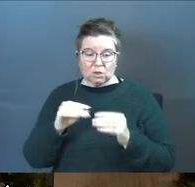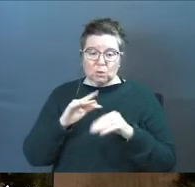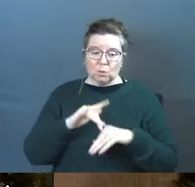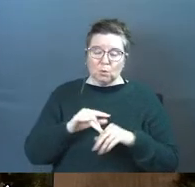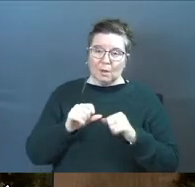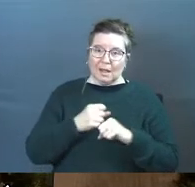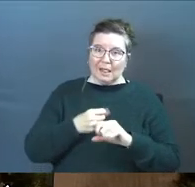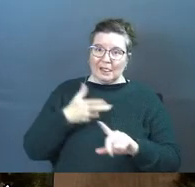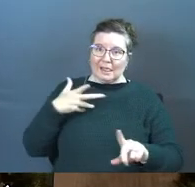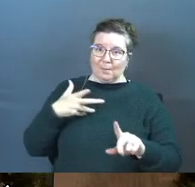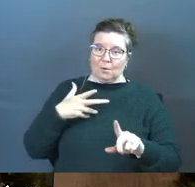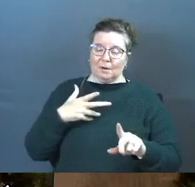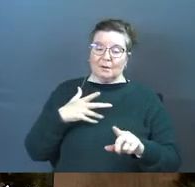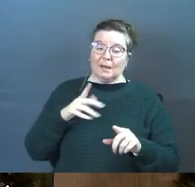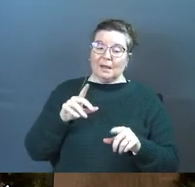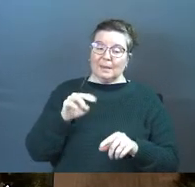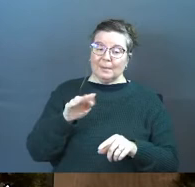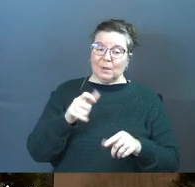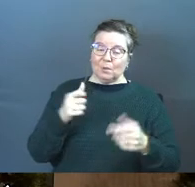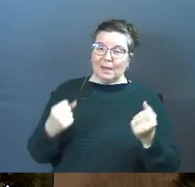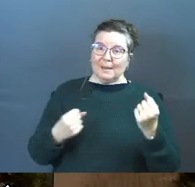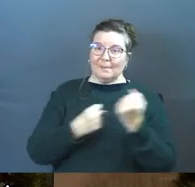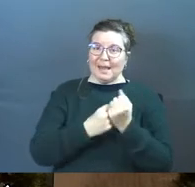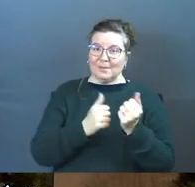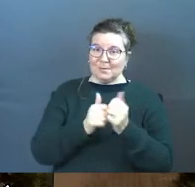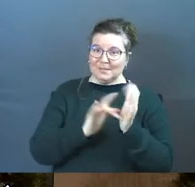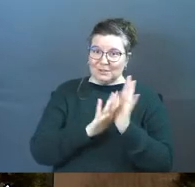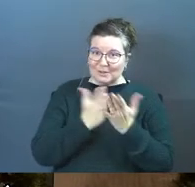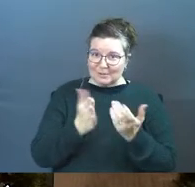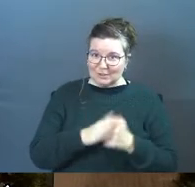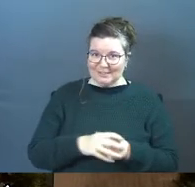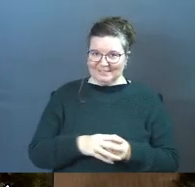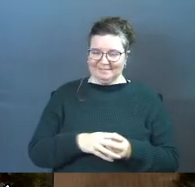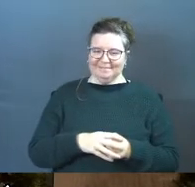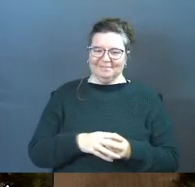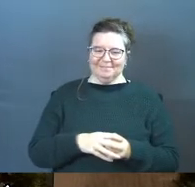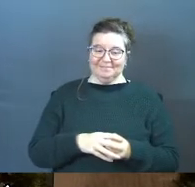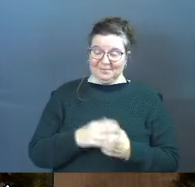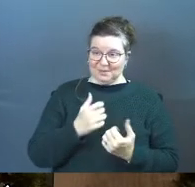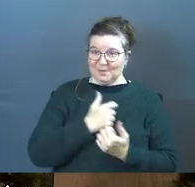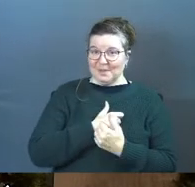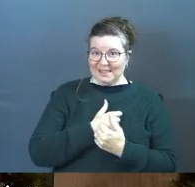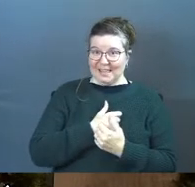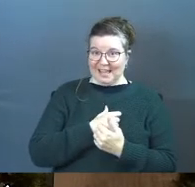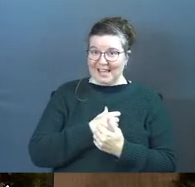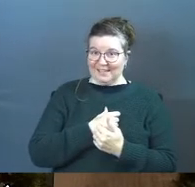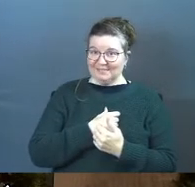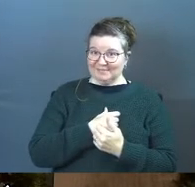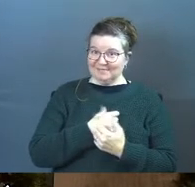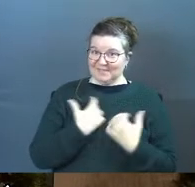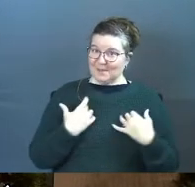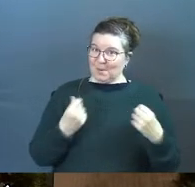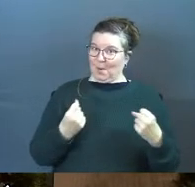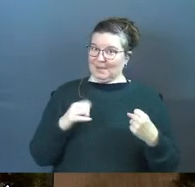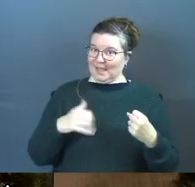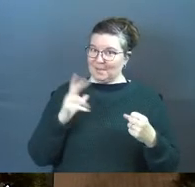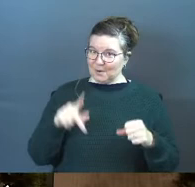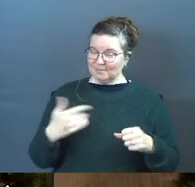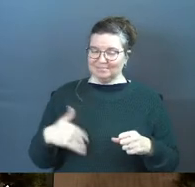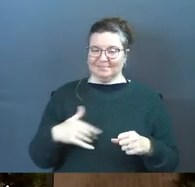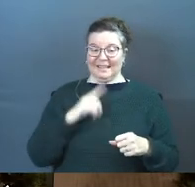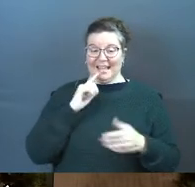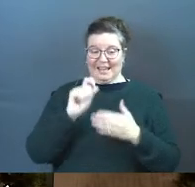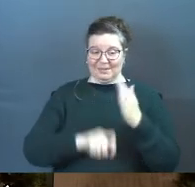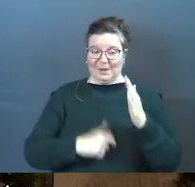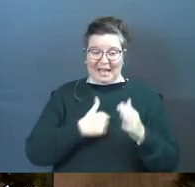elaborate, Pastor? And by the way, back it up with Scripture. Do you love the boldness of that person? They